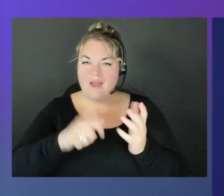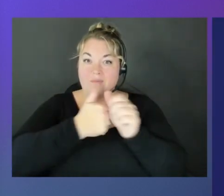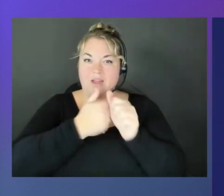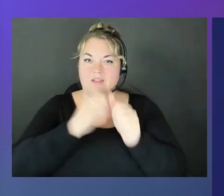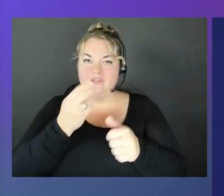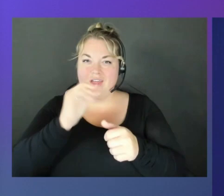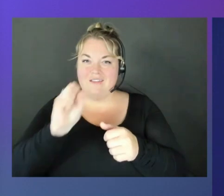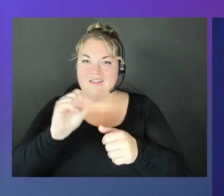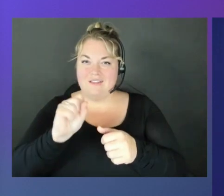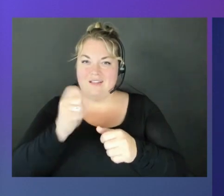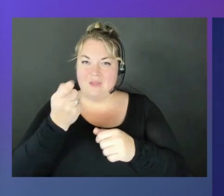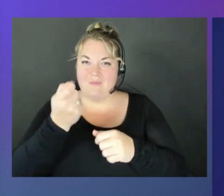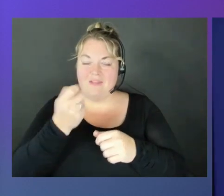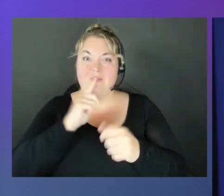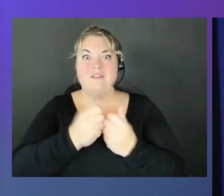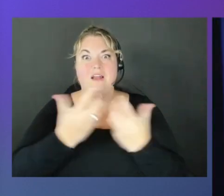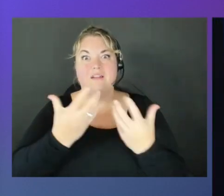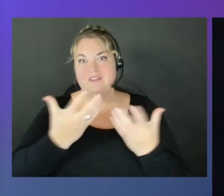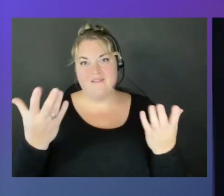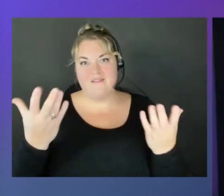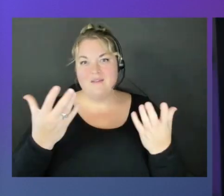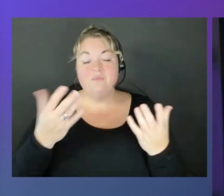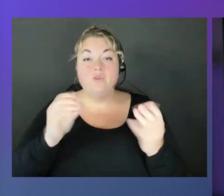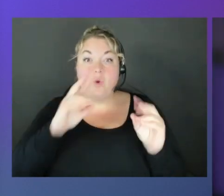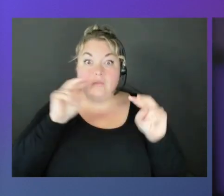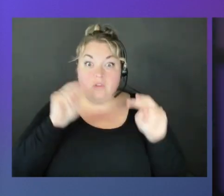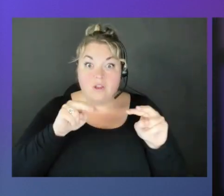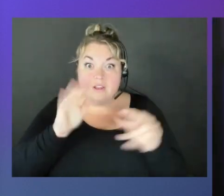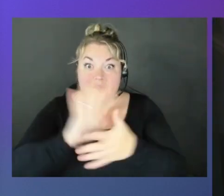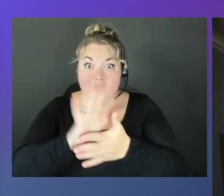stuff on there. So tune into this video, and we'll see you after lunch.